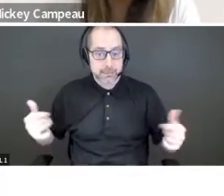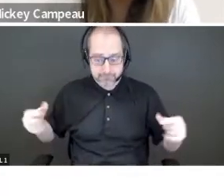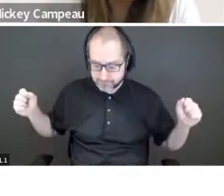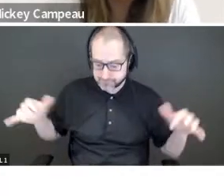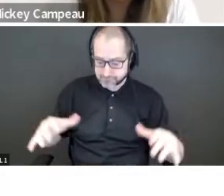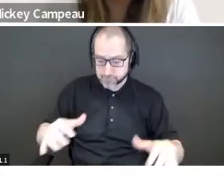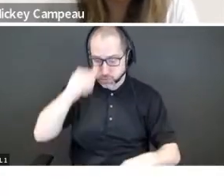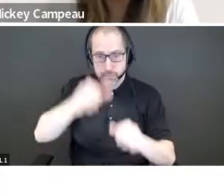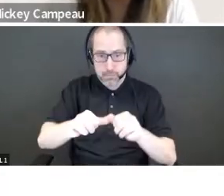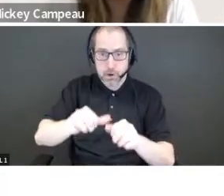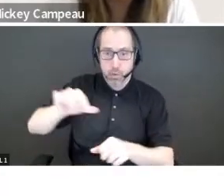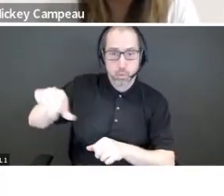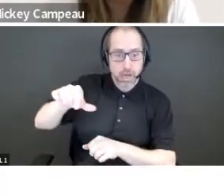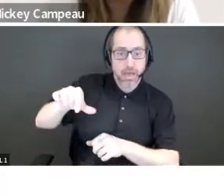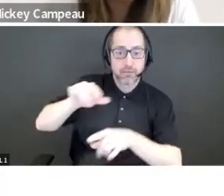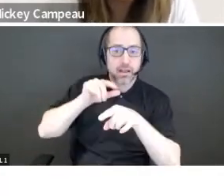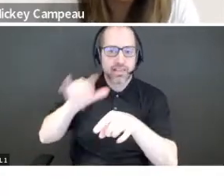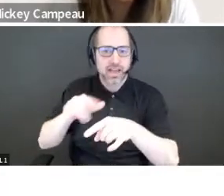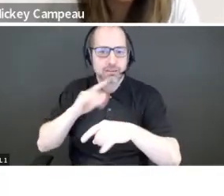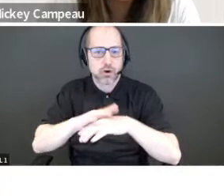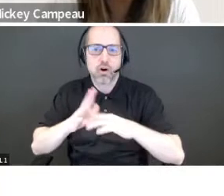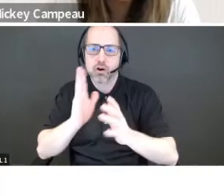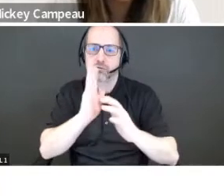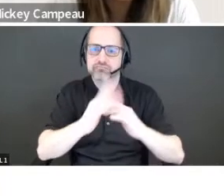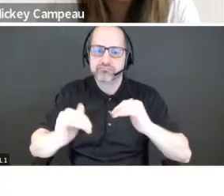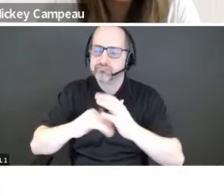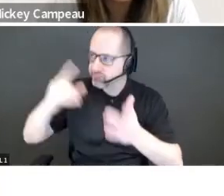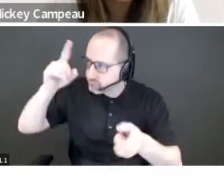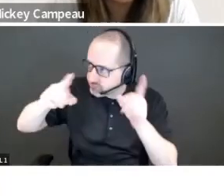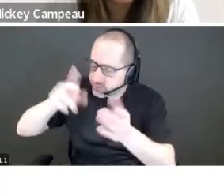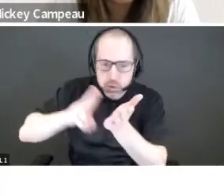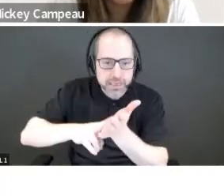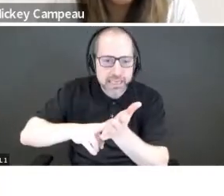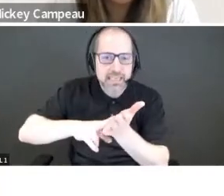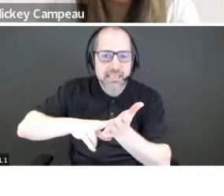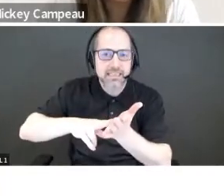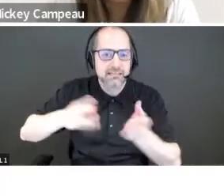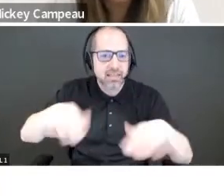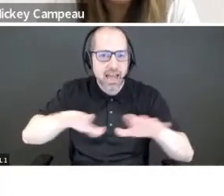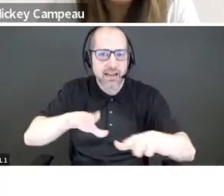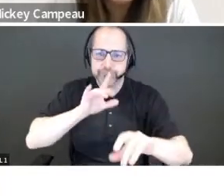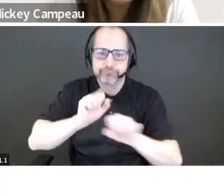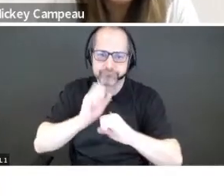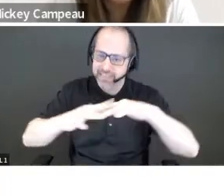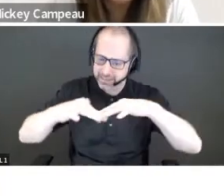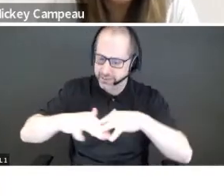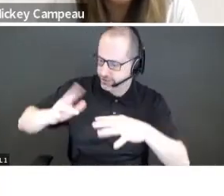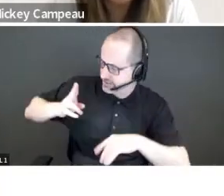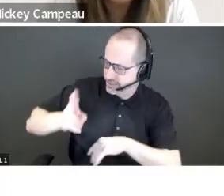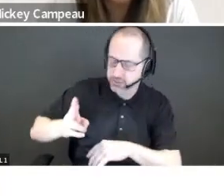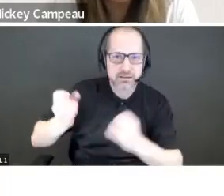are reminded that Guelph is situated on treaty land that is steeped in rich Indigenous history and home to many First Nations,